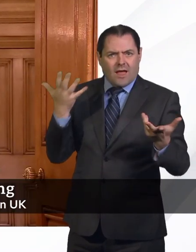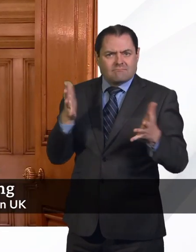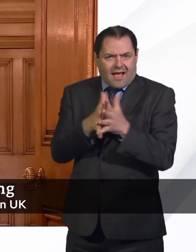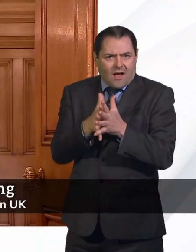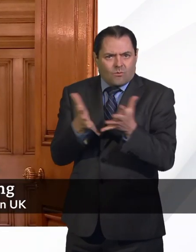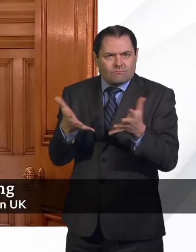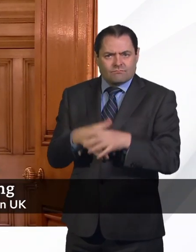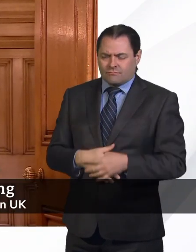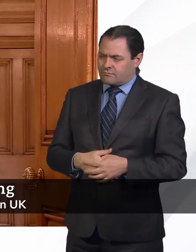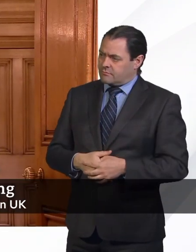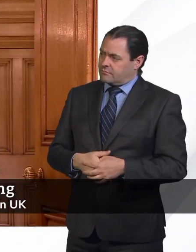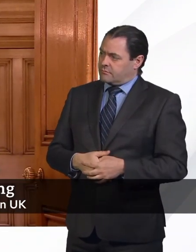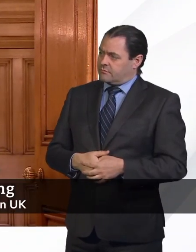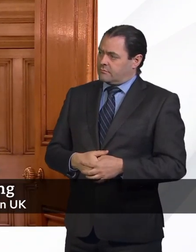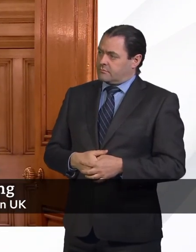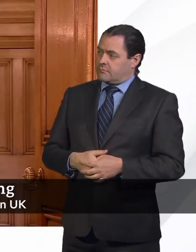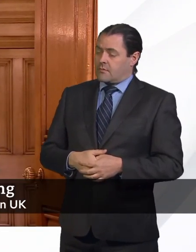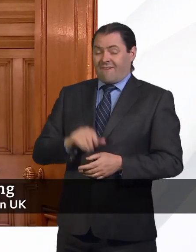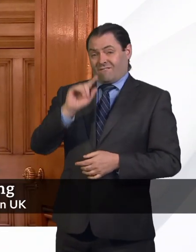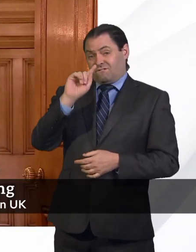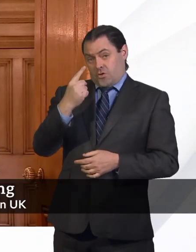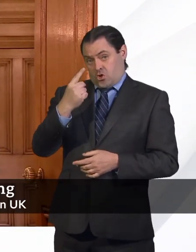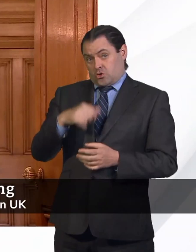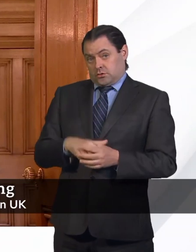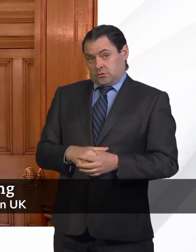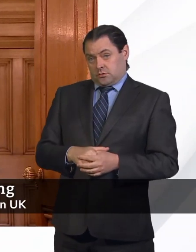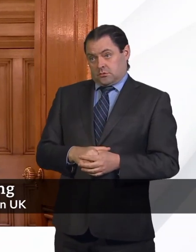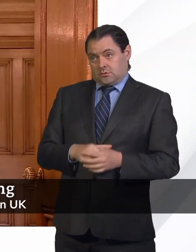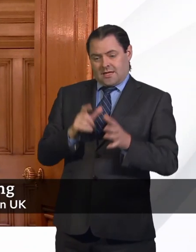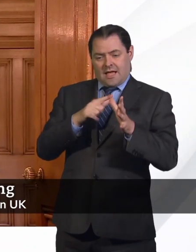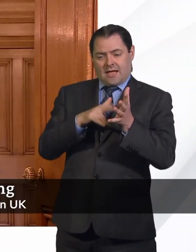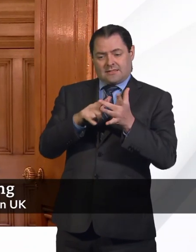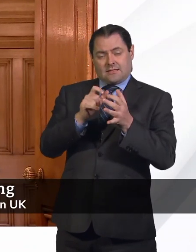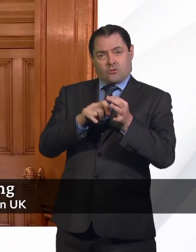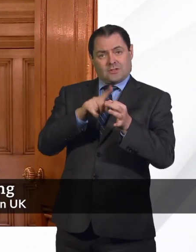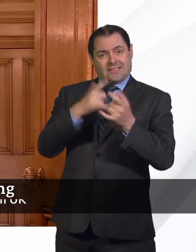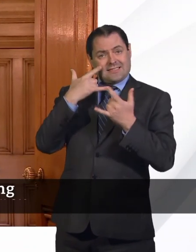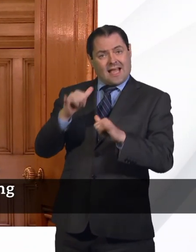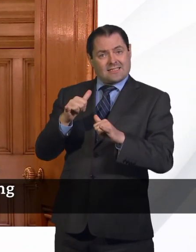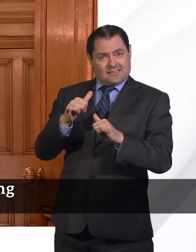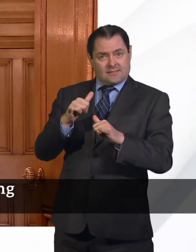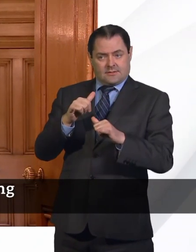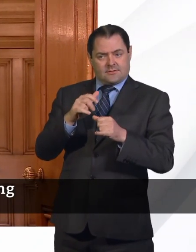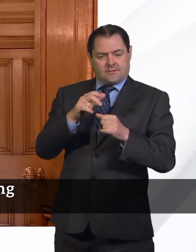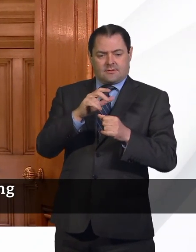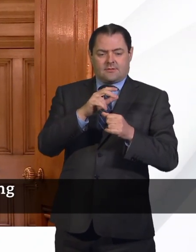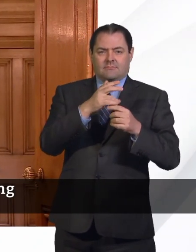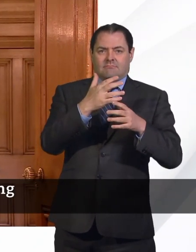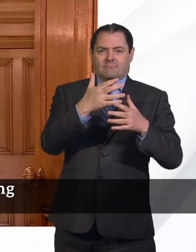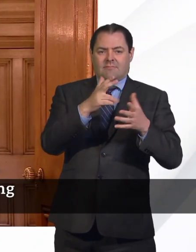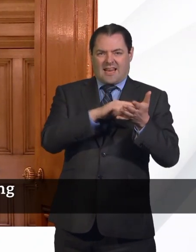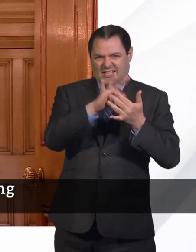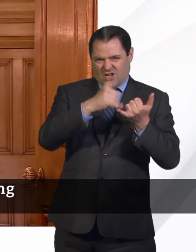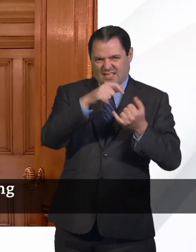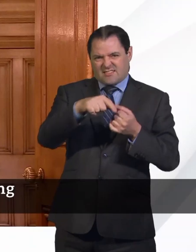Barbara. The answer is that in the first instance, the antibody tests are being used by those in the health and social